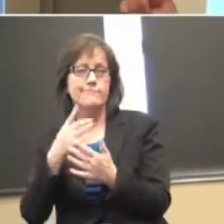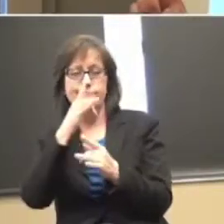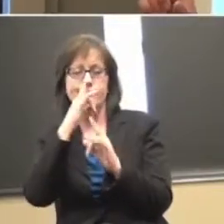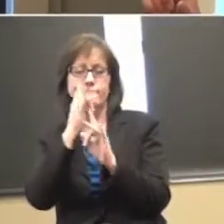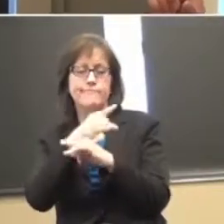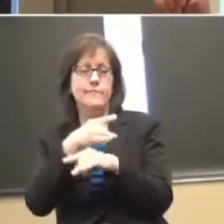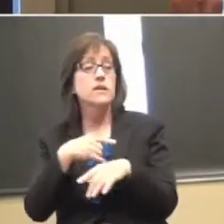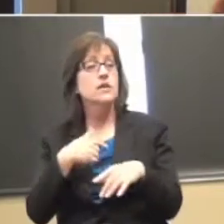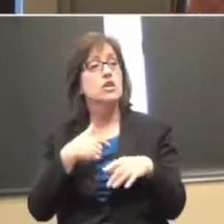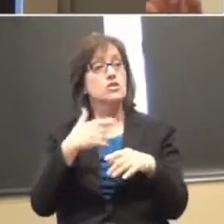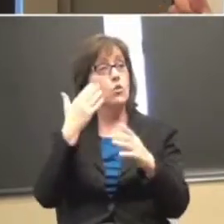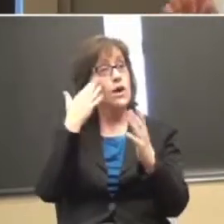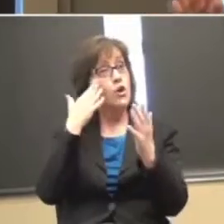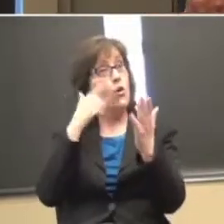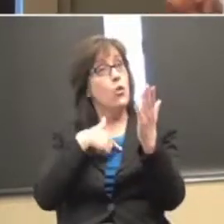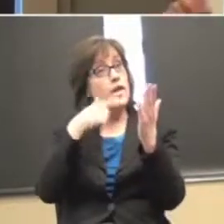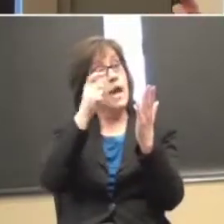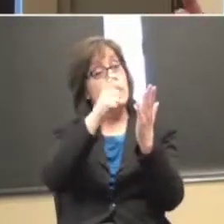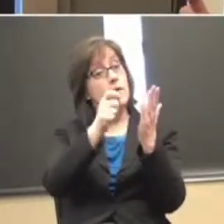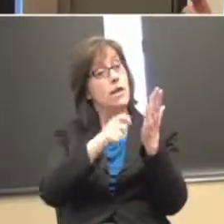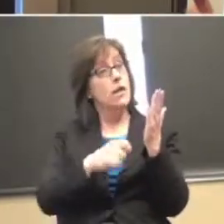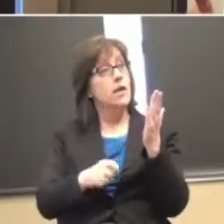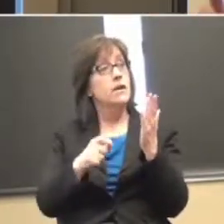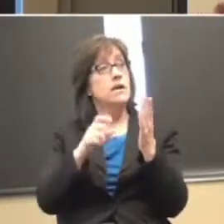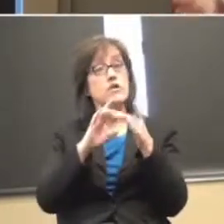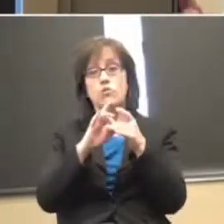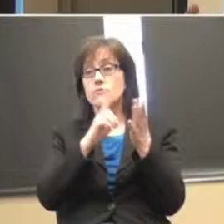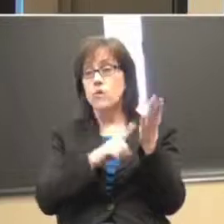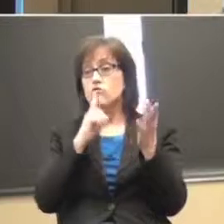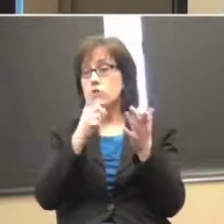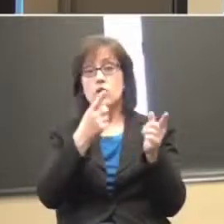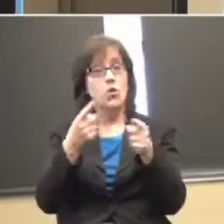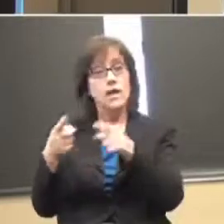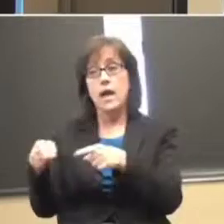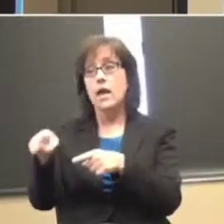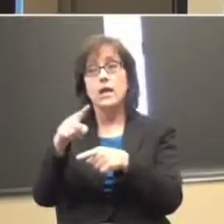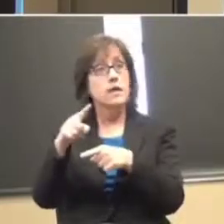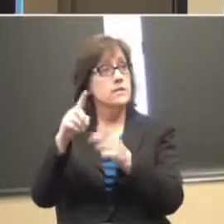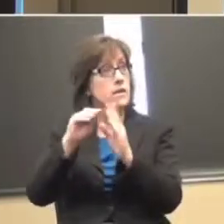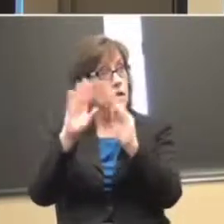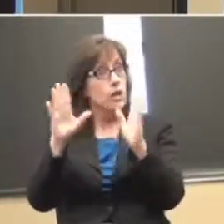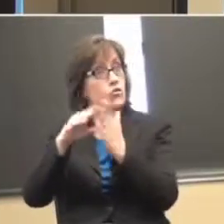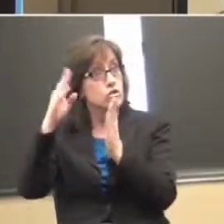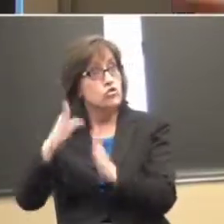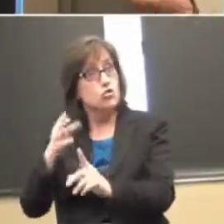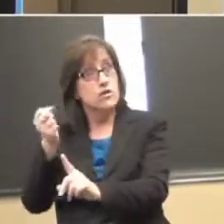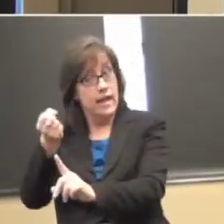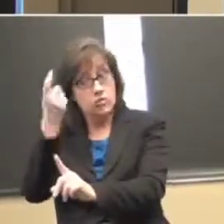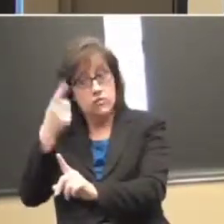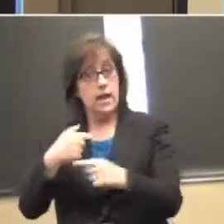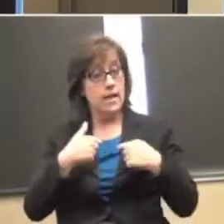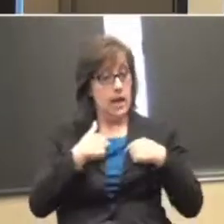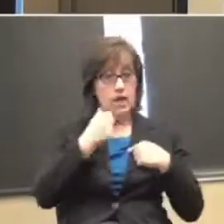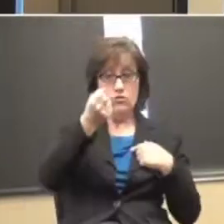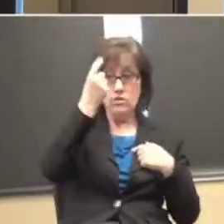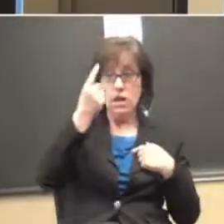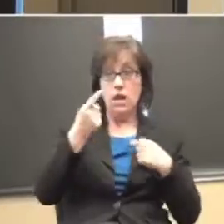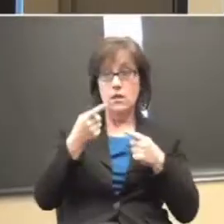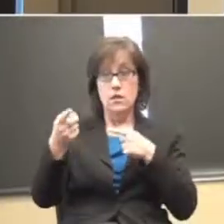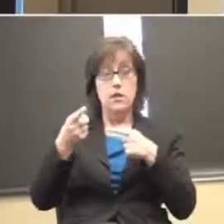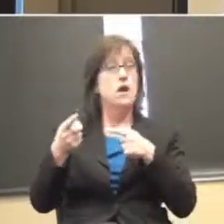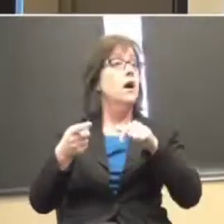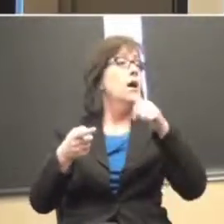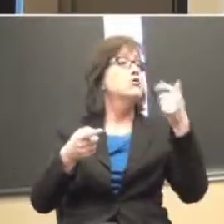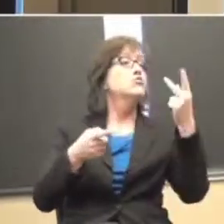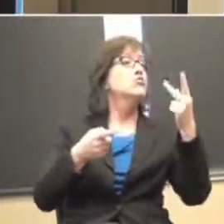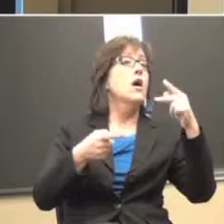I'm actually marking and checking on in terms of what's happening? Is it clear enough that the student understands it? I understand it. I'm being, and if I had two people in room,